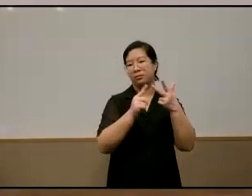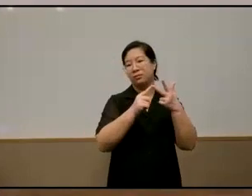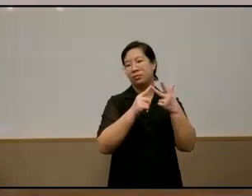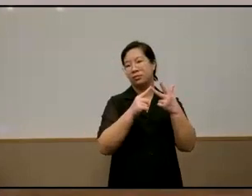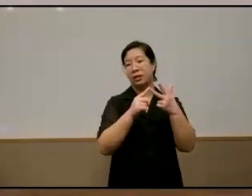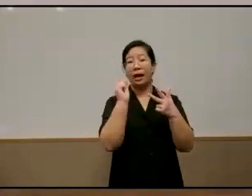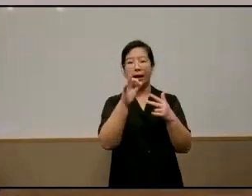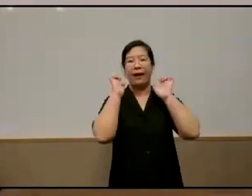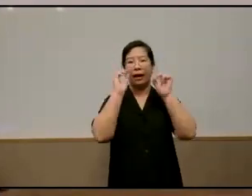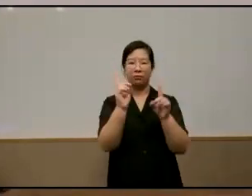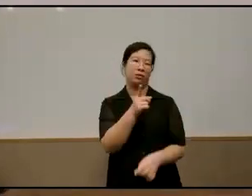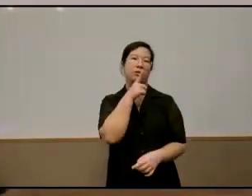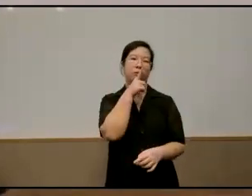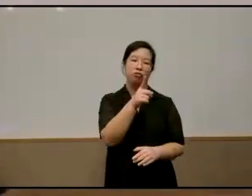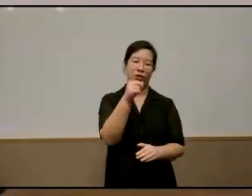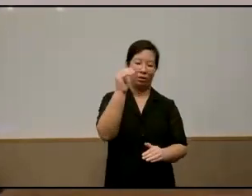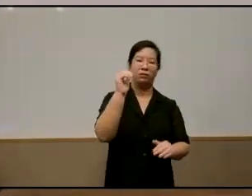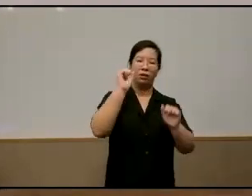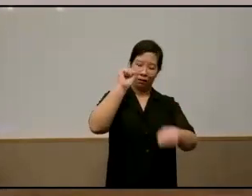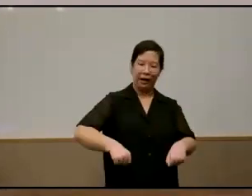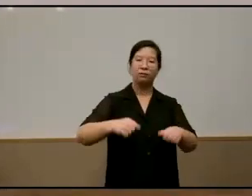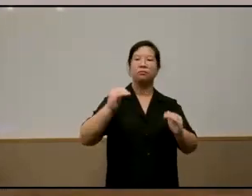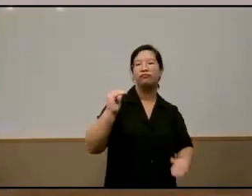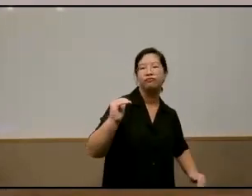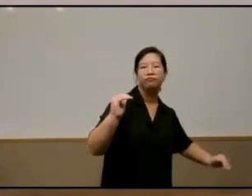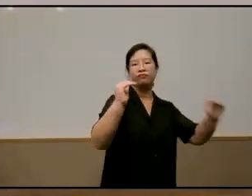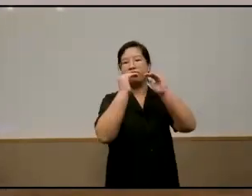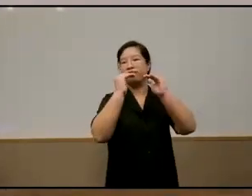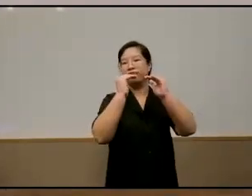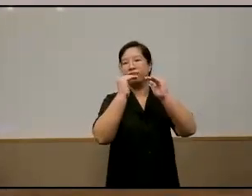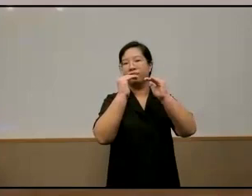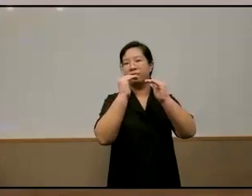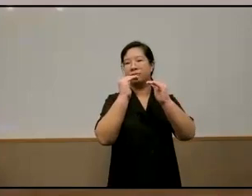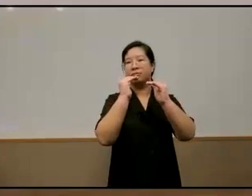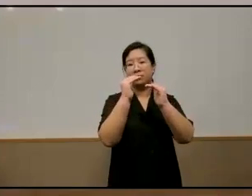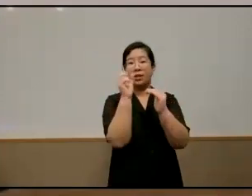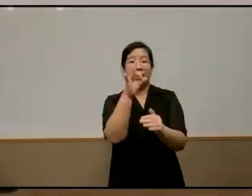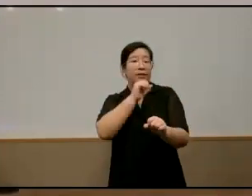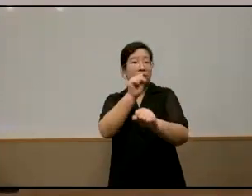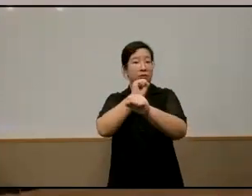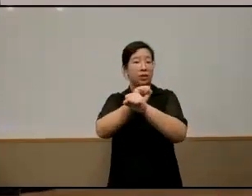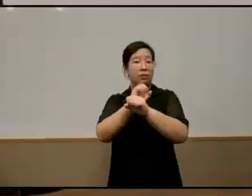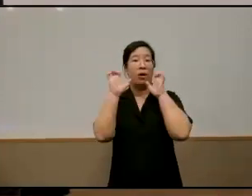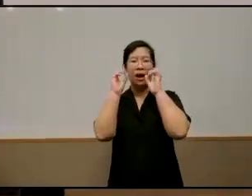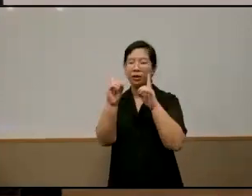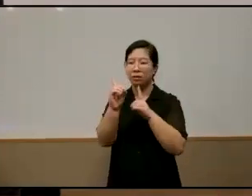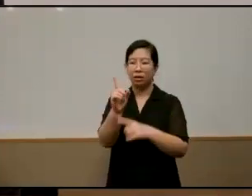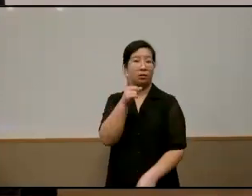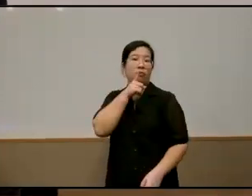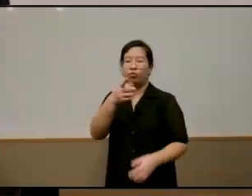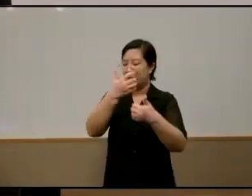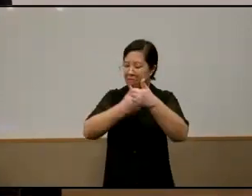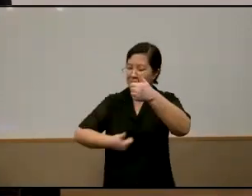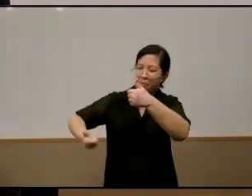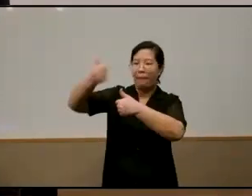education is indeed the great leveler and proponent for upward mobility and if singapore's education is one of the best in the